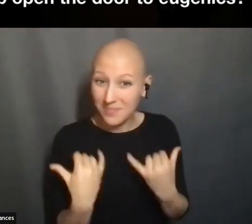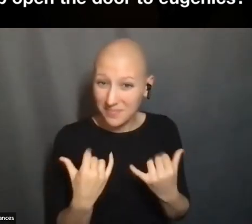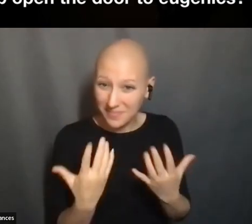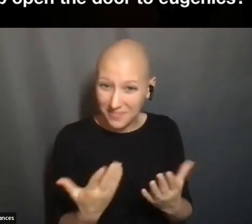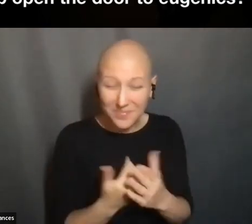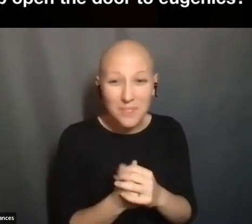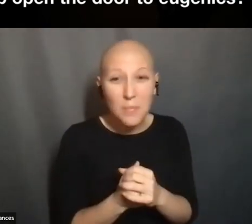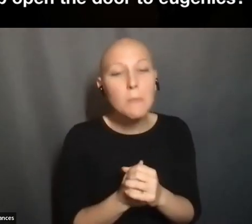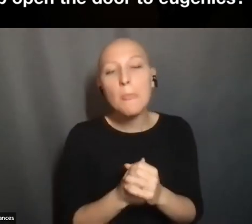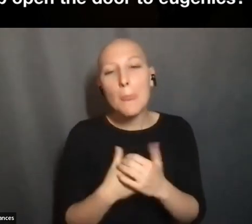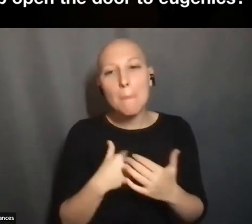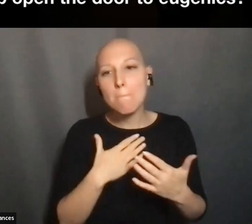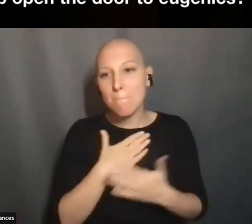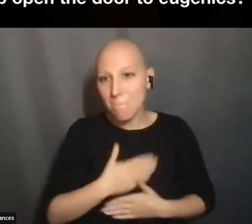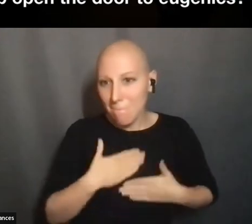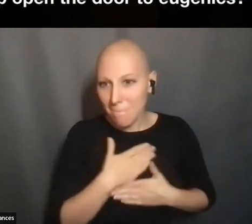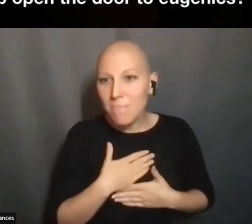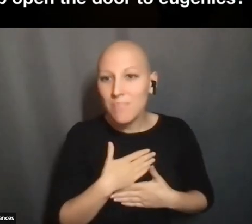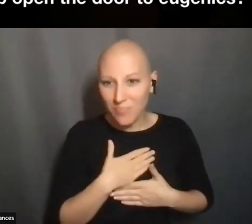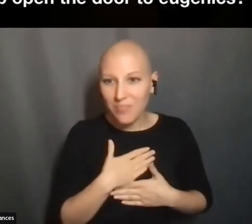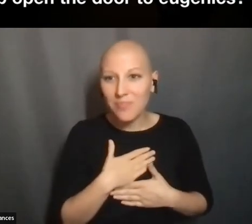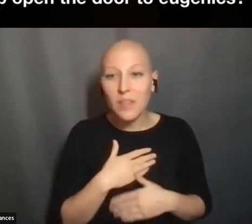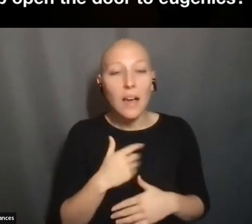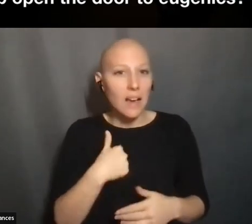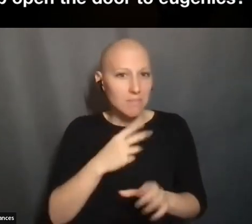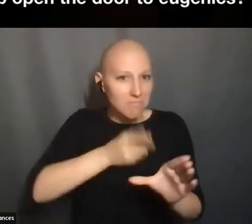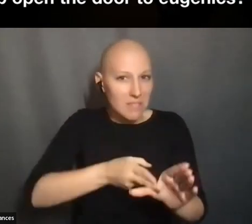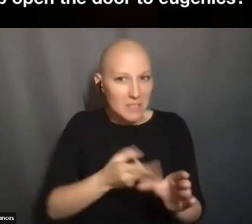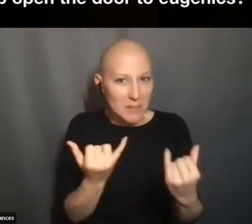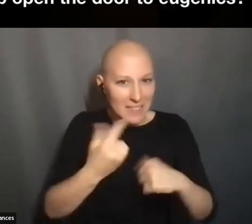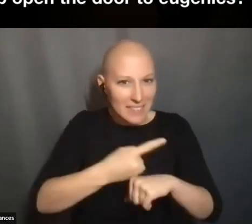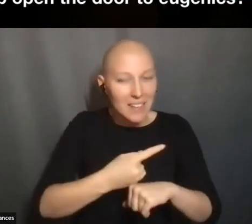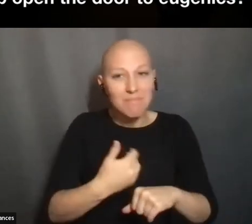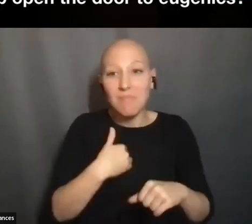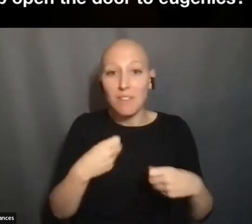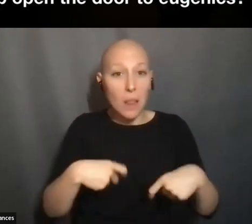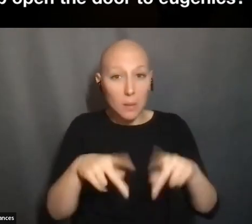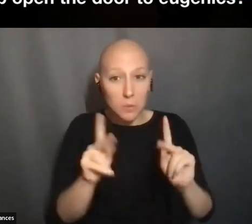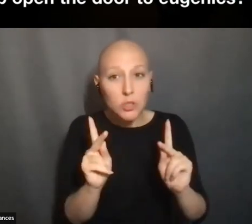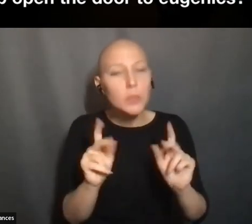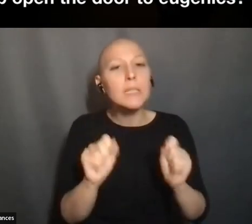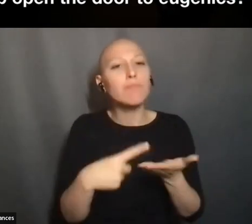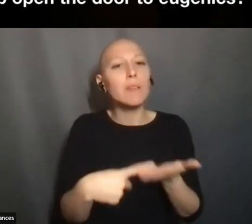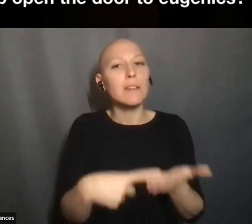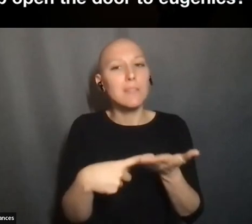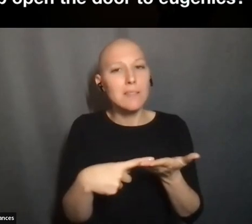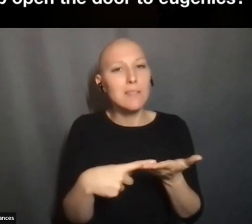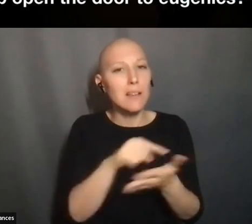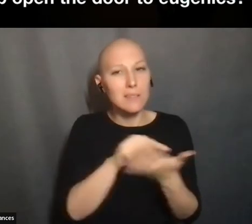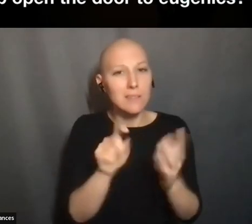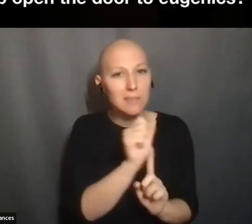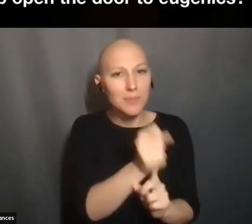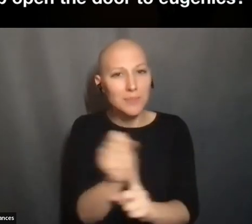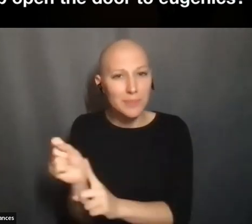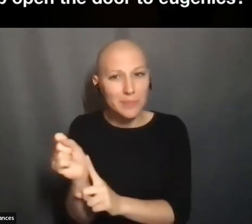I'M SO PLEASED THAT THIS IS, THAT I'M BEING ABLE TO PARTICIPATE IN THIS TODAY AND THAT WE HAVE THE OPPORTUNITY TO DISCUSS THESE MATTERS. I ALSO REALLY